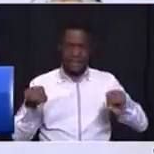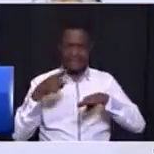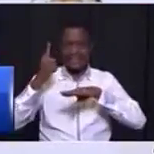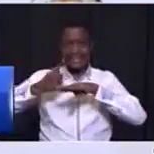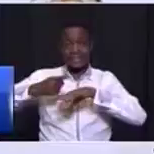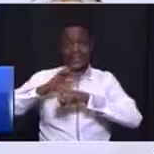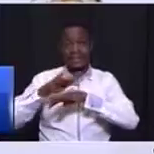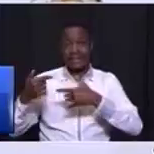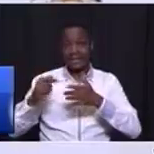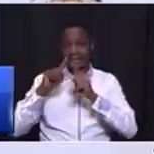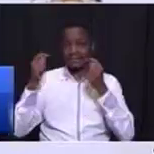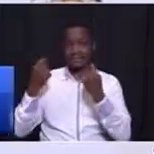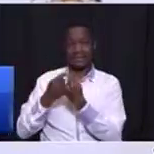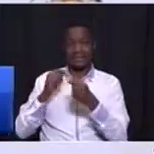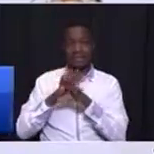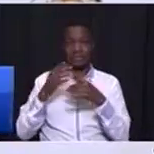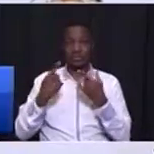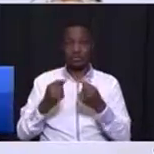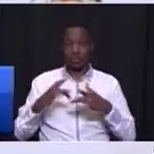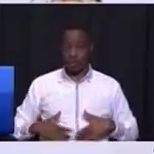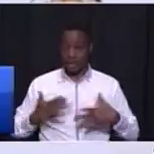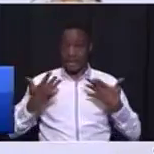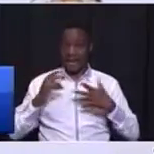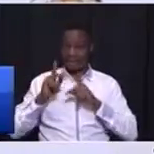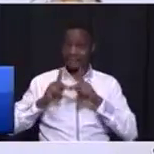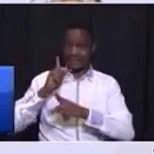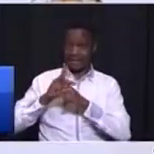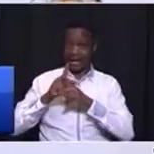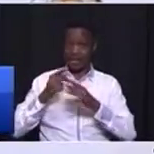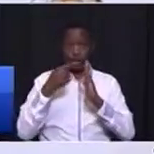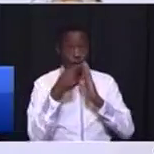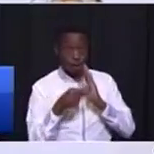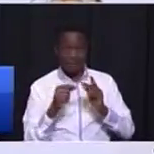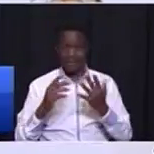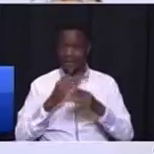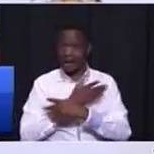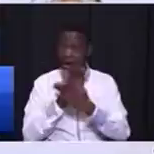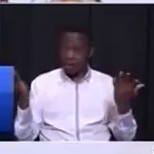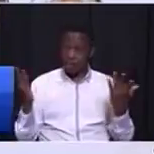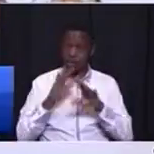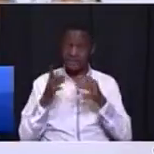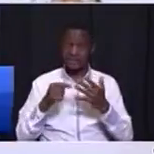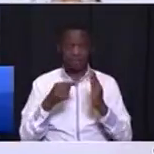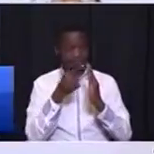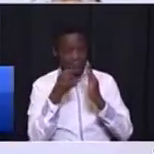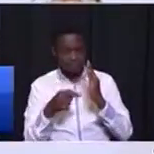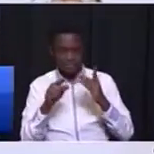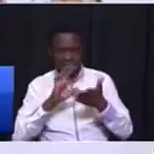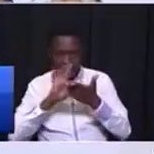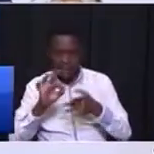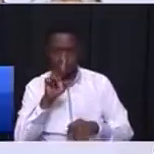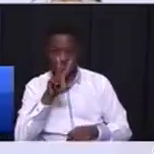that is going to do lifestyle audits across government I am waiting for that team